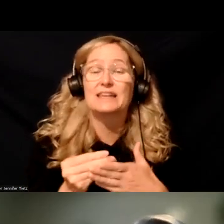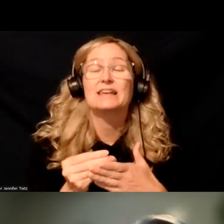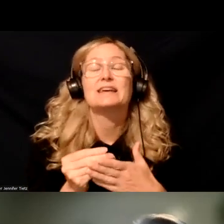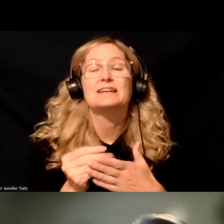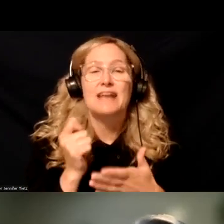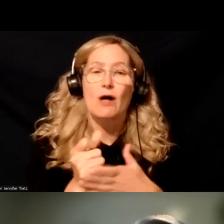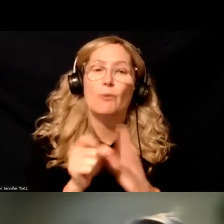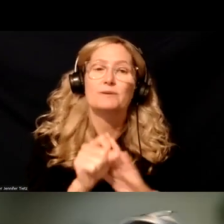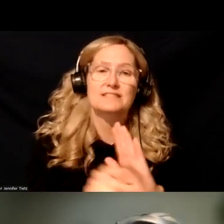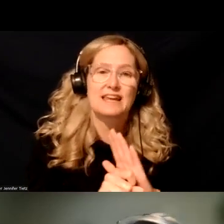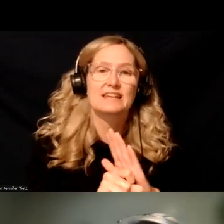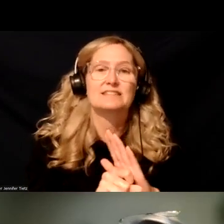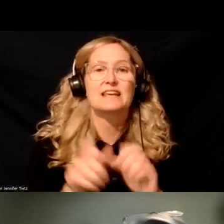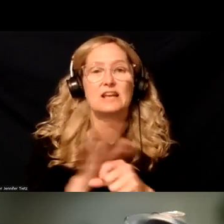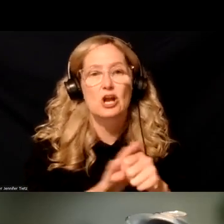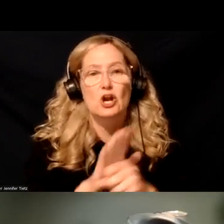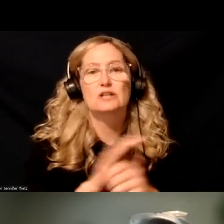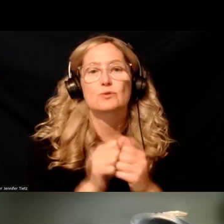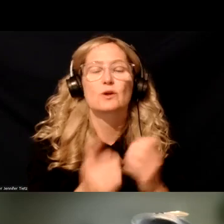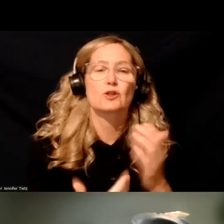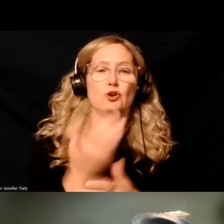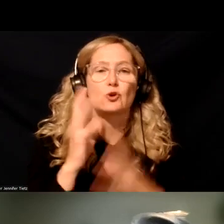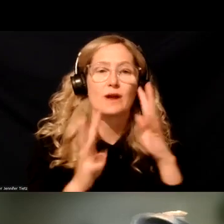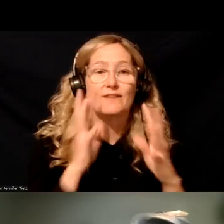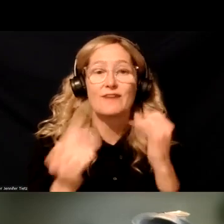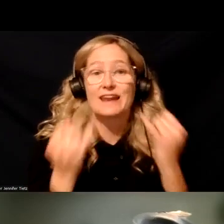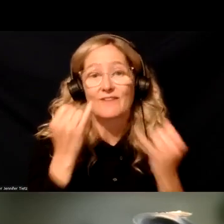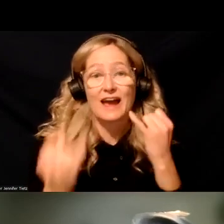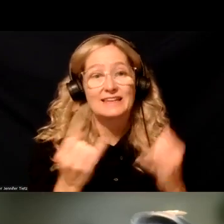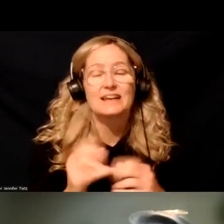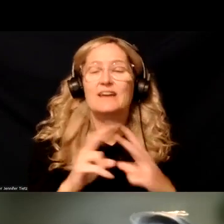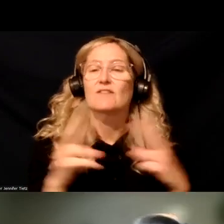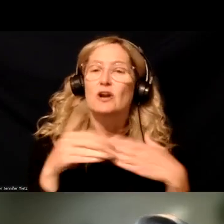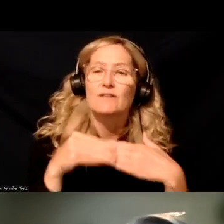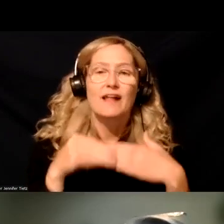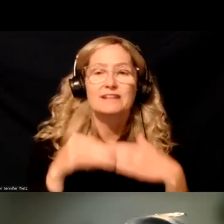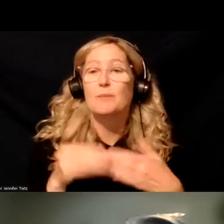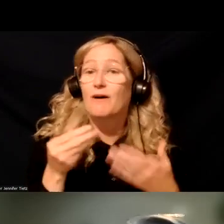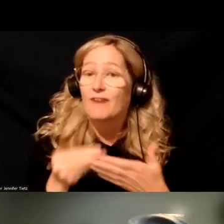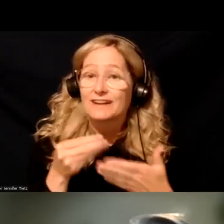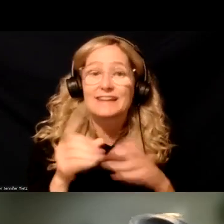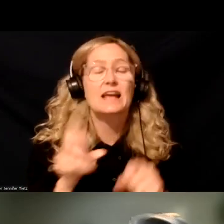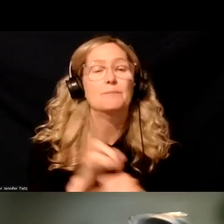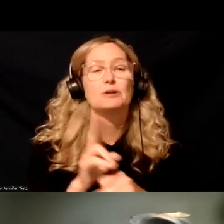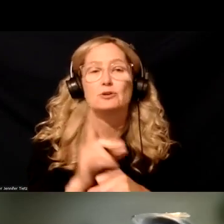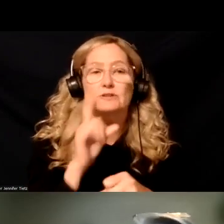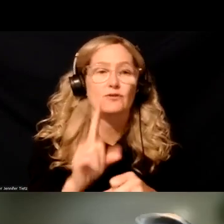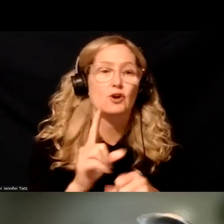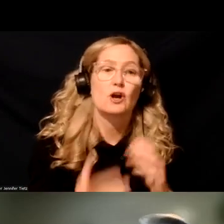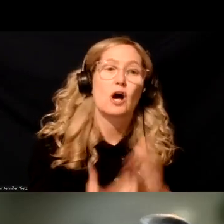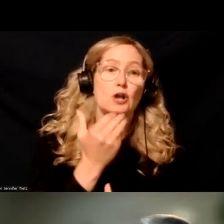um, and territories with some new innovative ideas. It's very flexible funding and it can be used either for a new